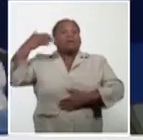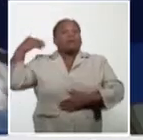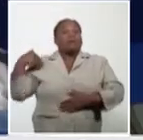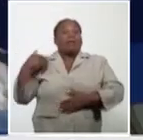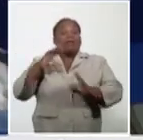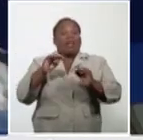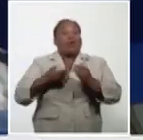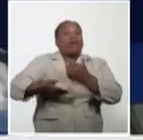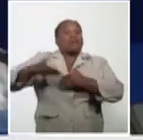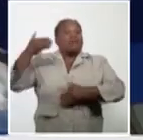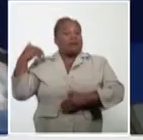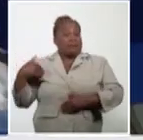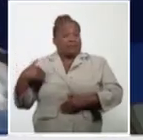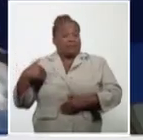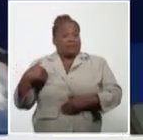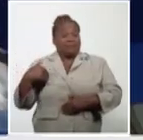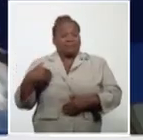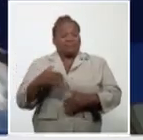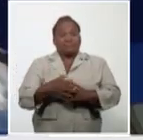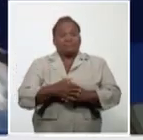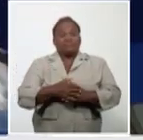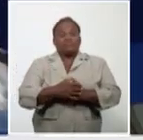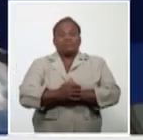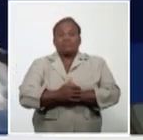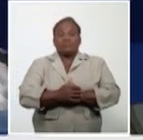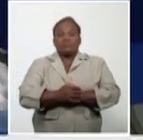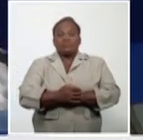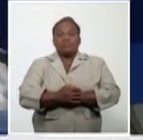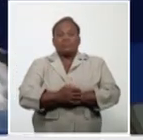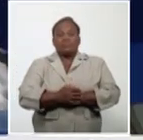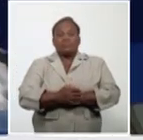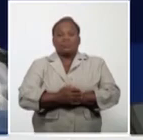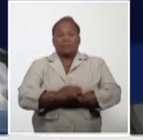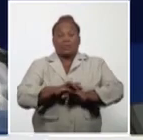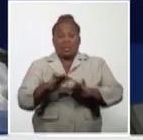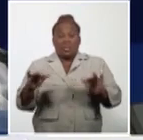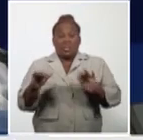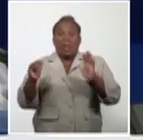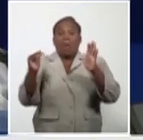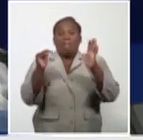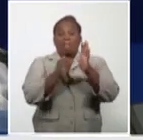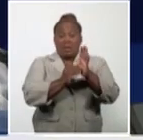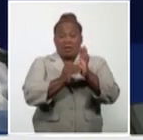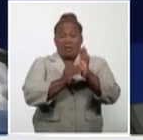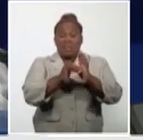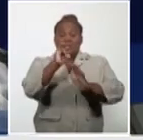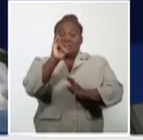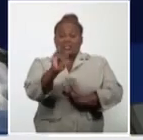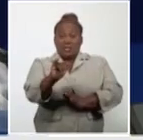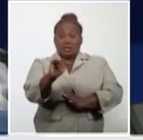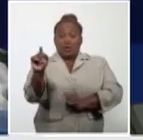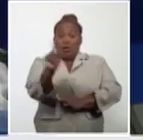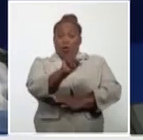Of the 1,611 patients diagnosed with the disease in our country,